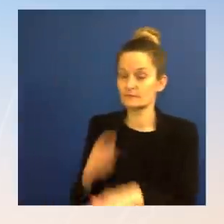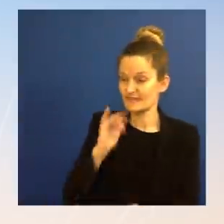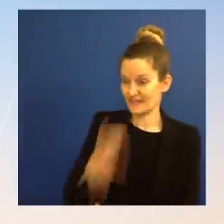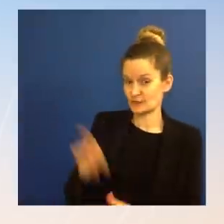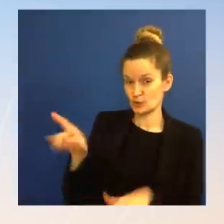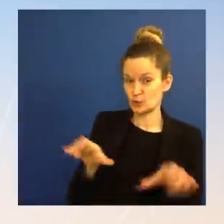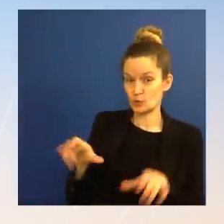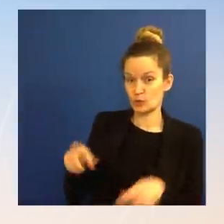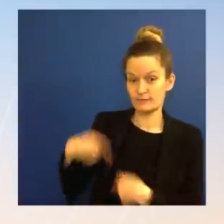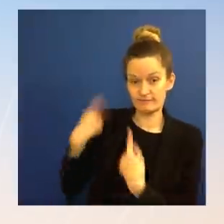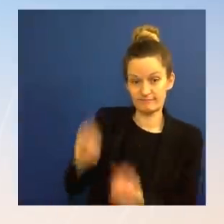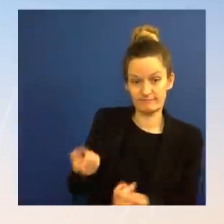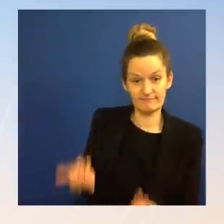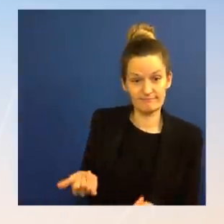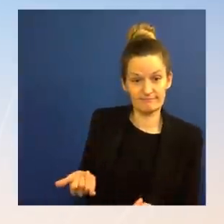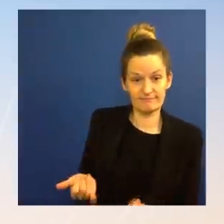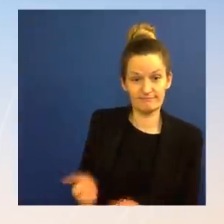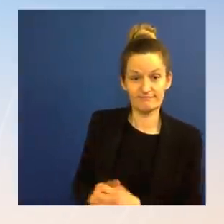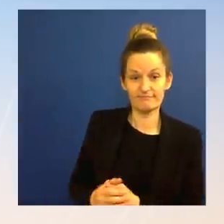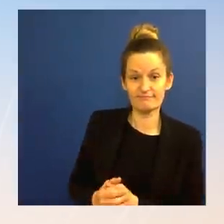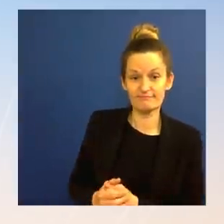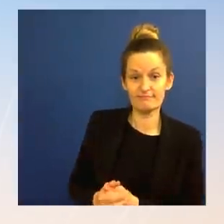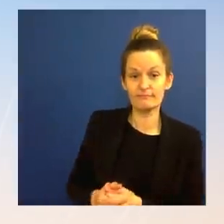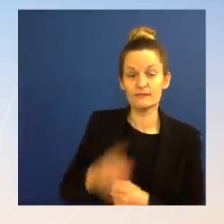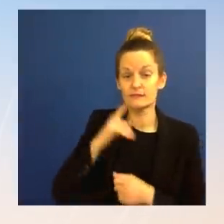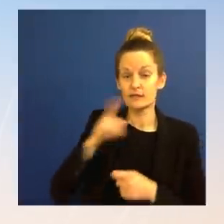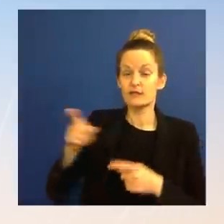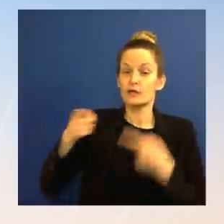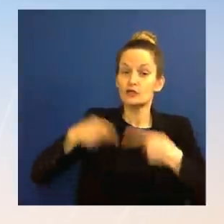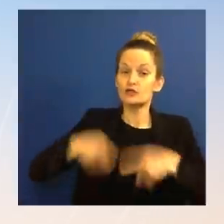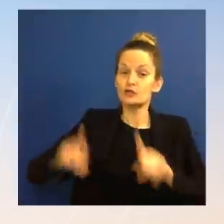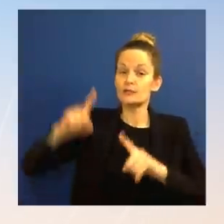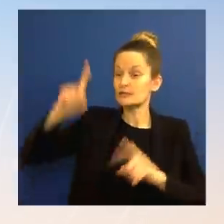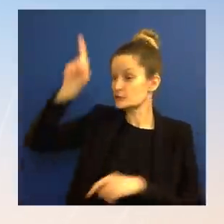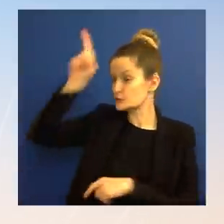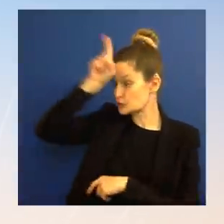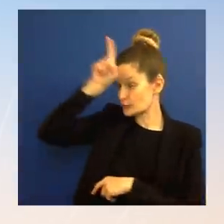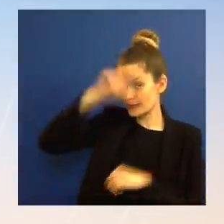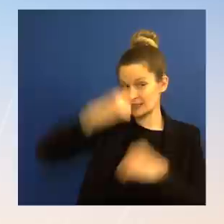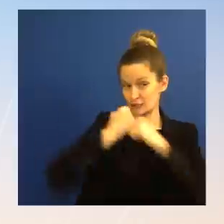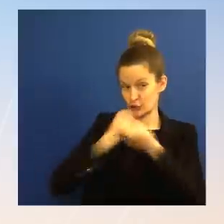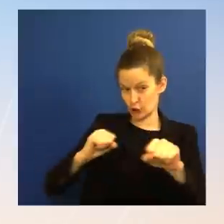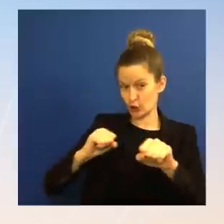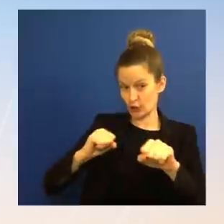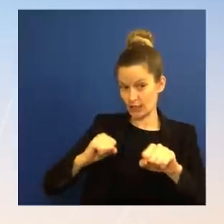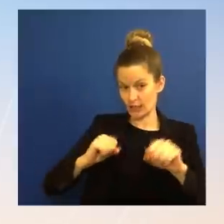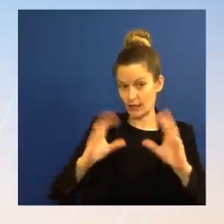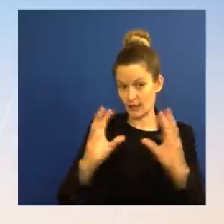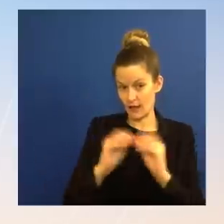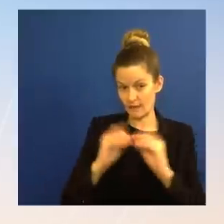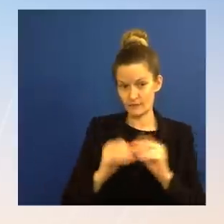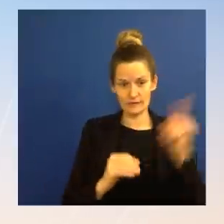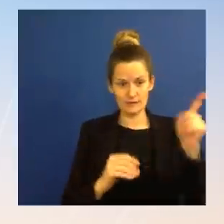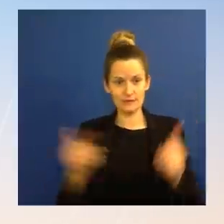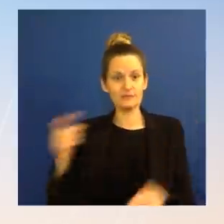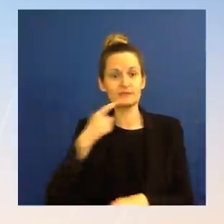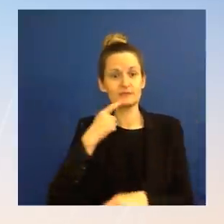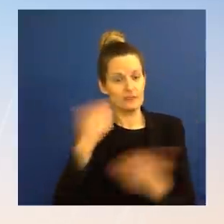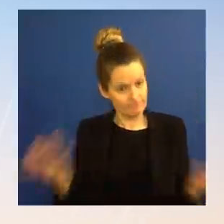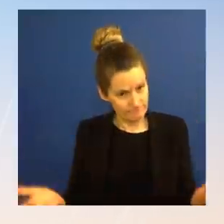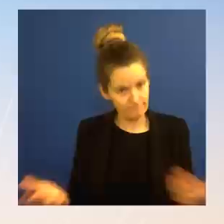Conference, or have a public comment, I should say, about the territorial integrity and sovereignty of Ukraine. We've seen them